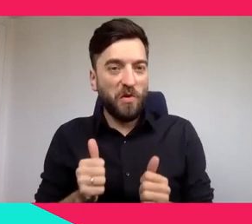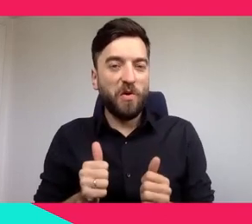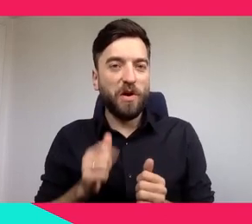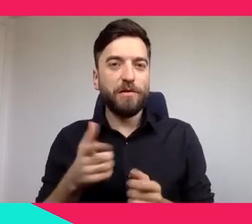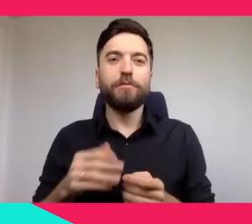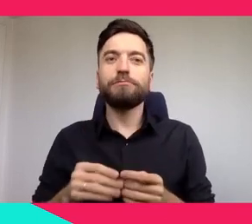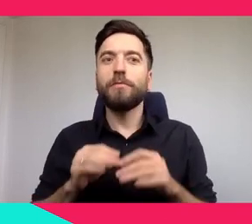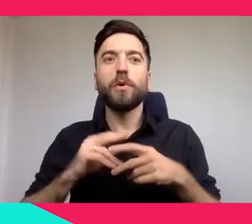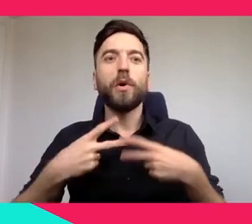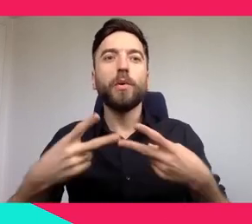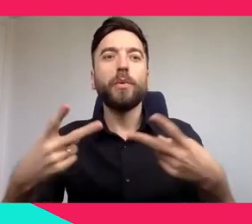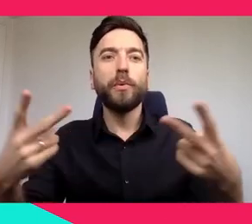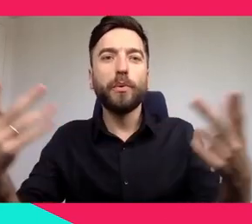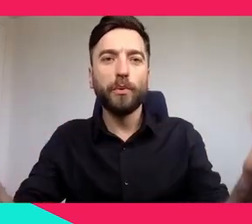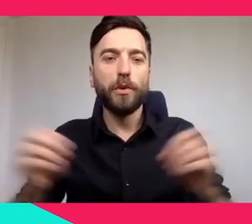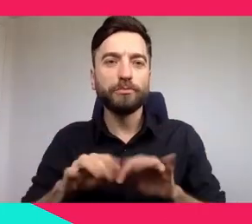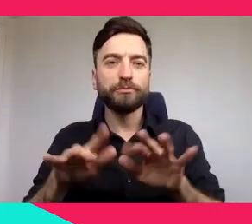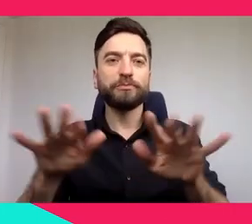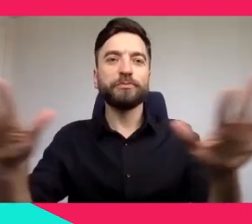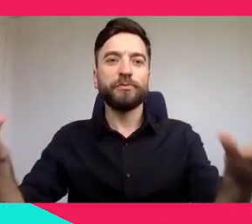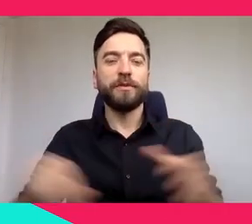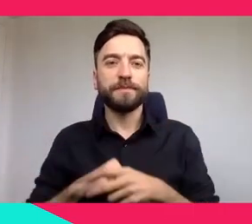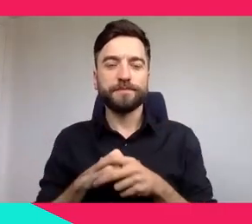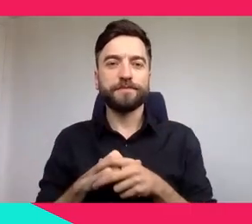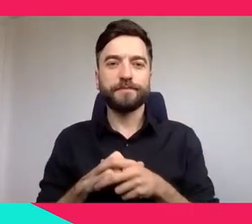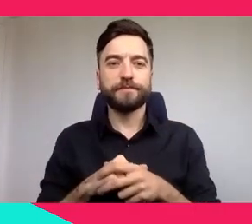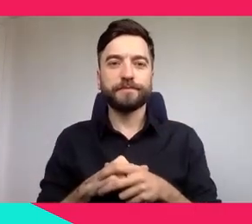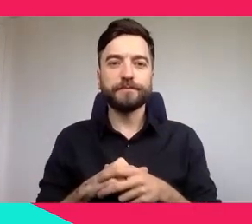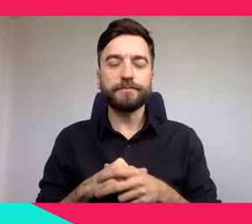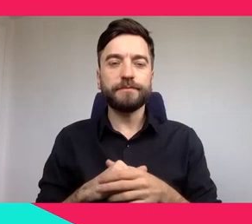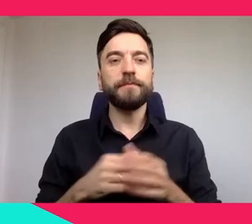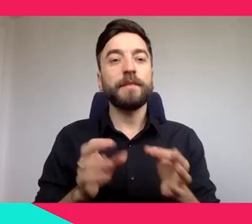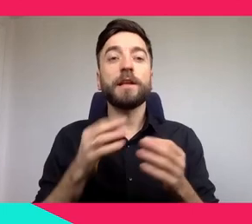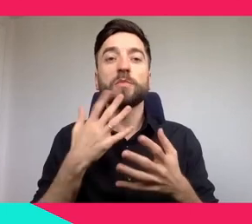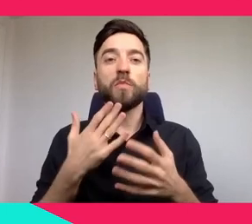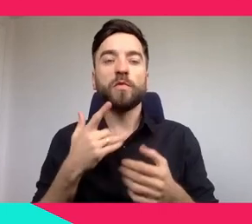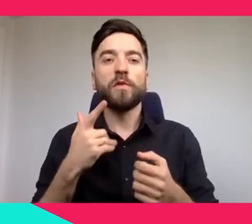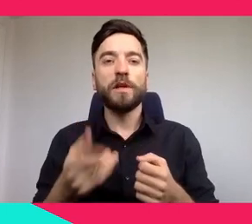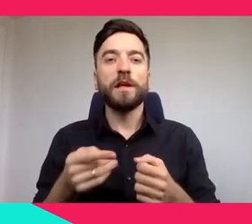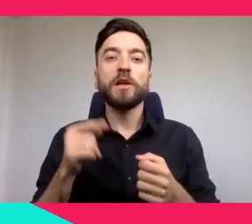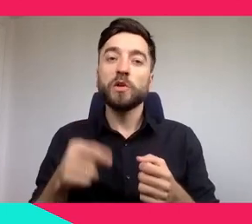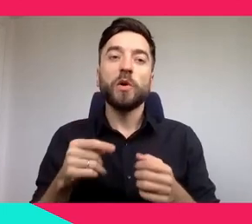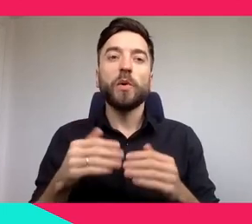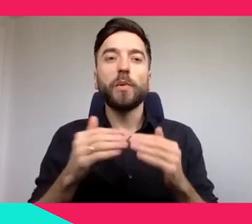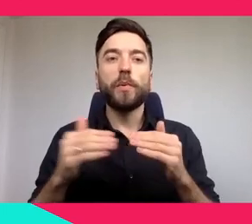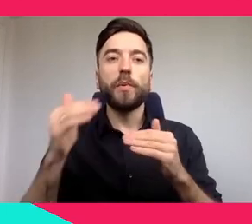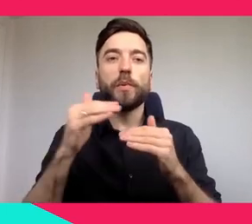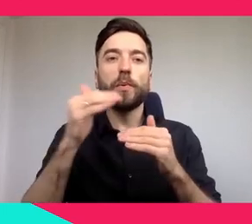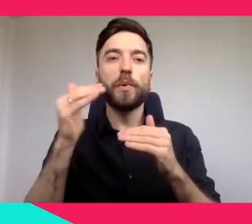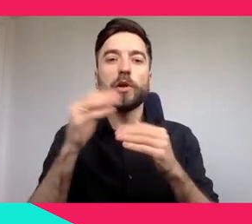immersive than the real virtual reality experience you can have at the Louvre or on the VR stores, but it's still a good way to reach people